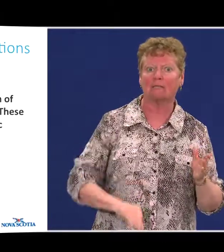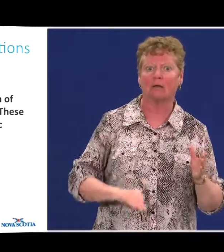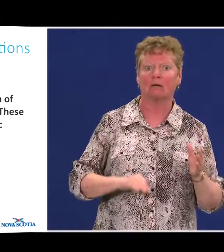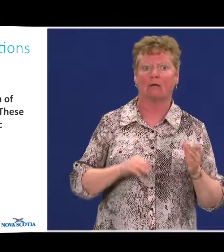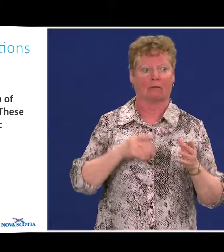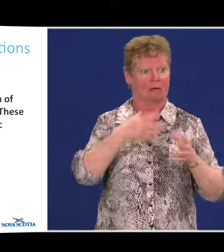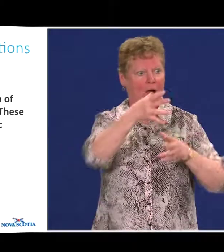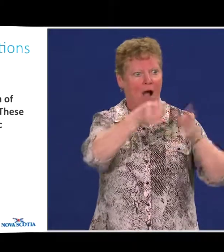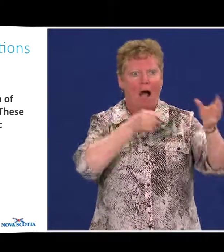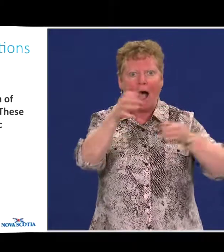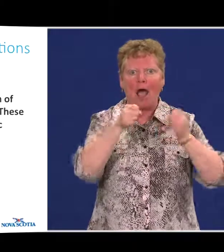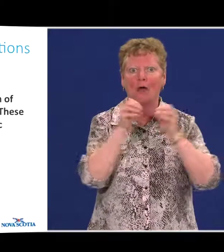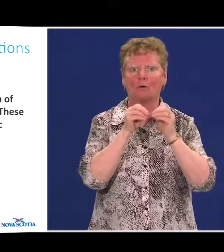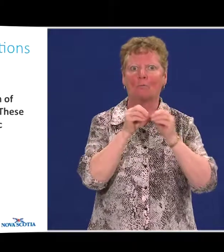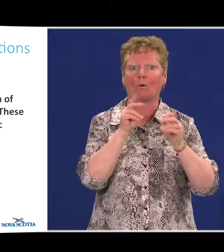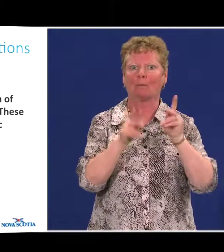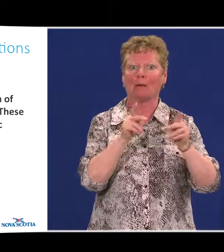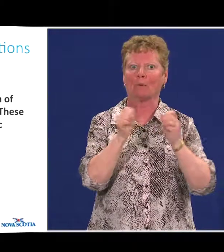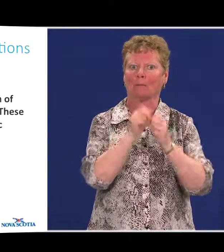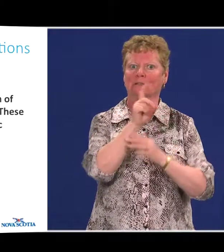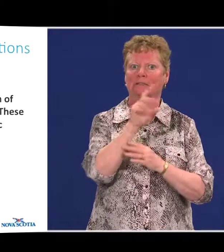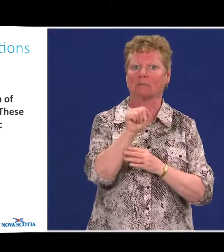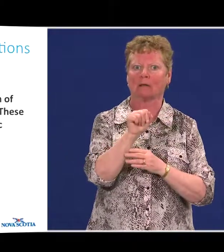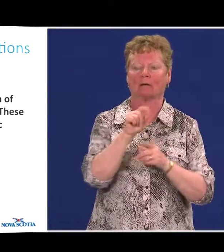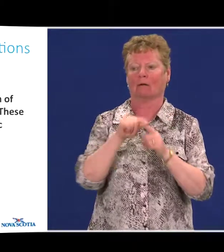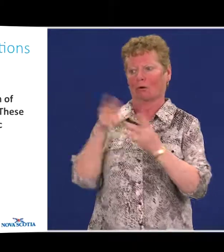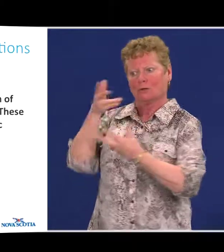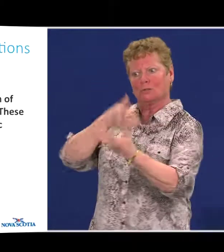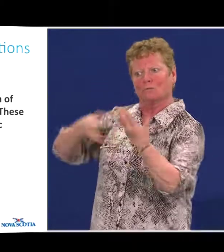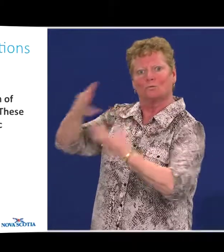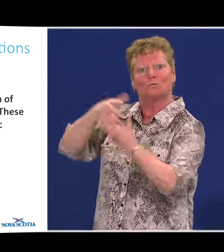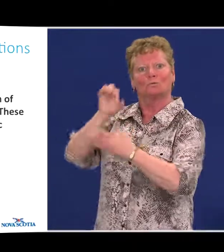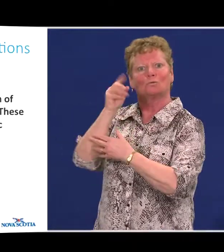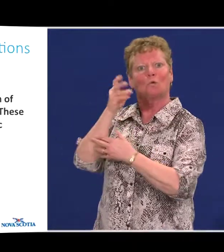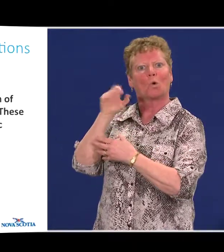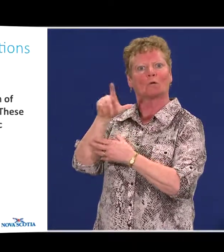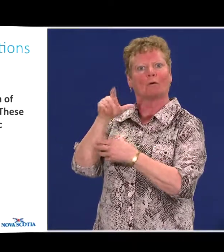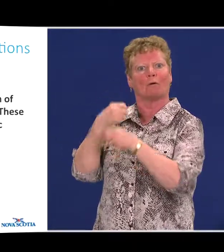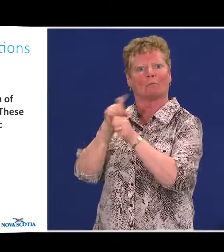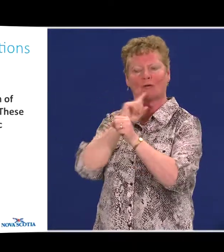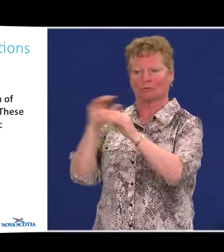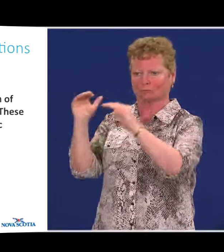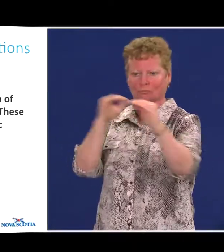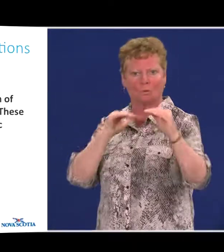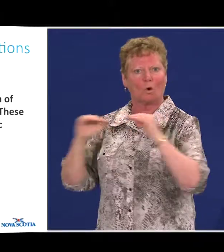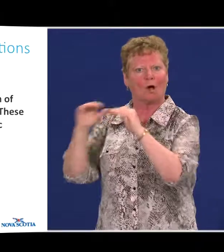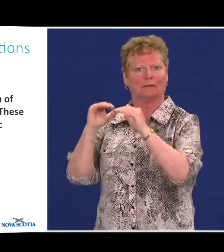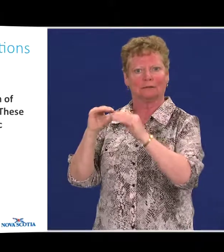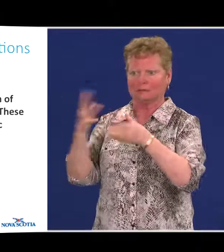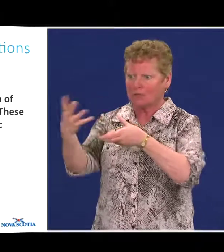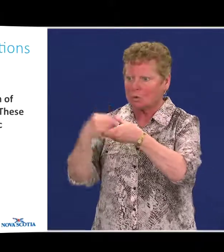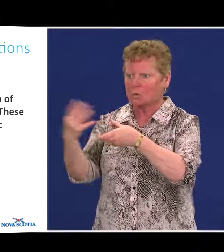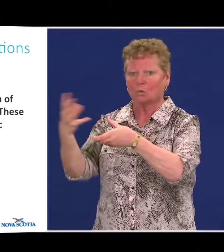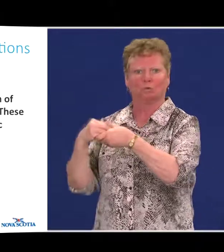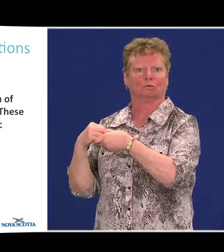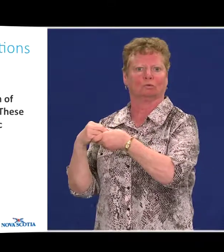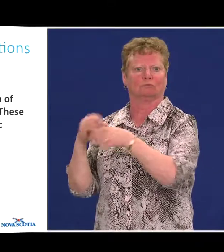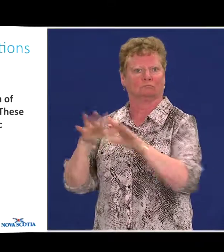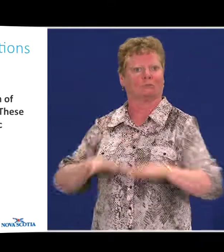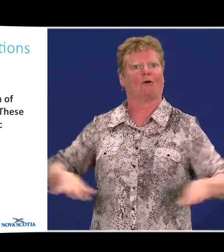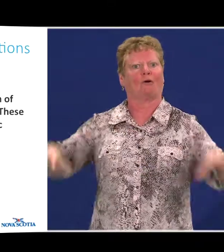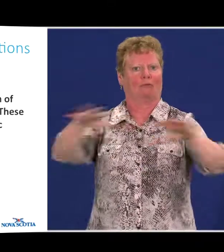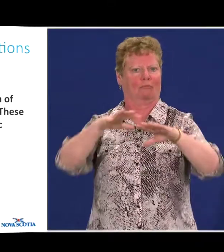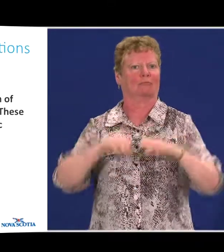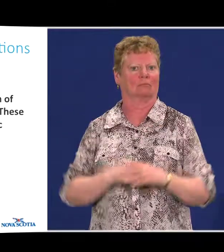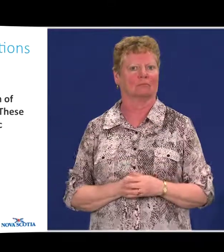hiring of persons with disabilities to the social benefits of ensuring equality and inclusion within society.